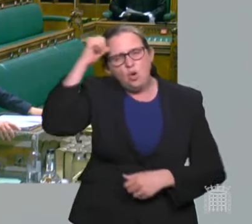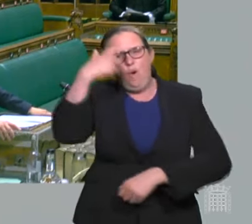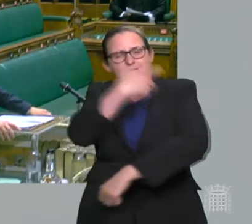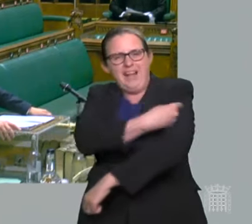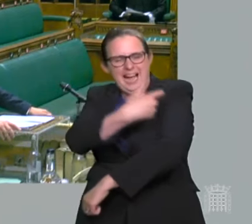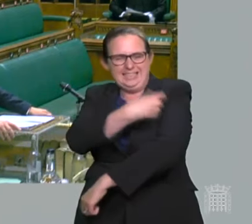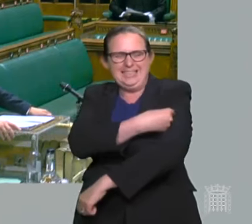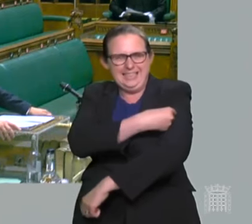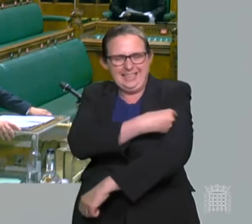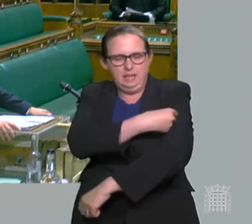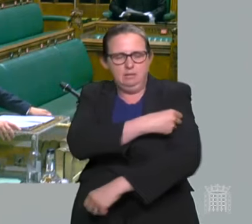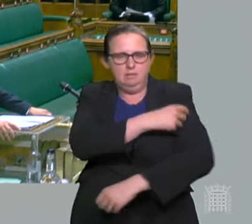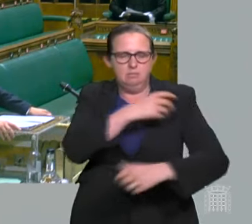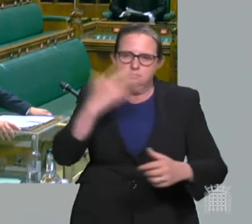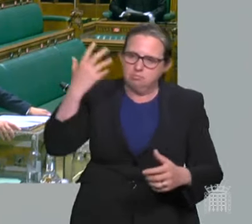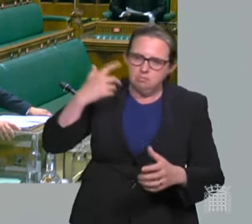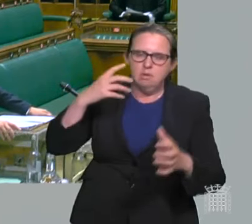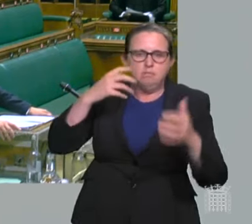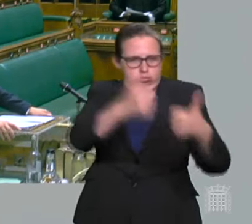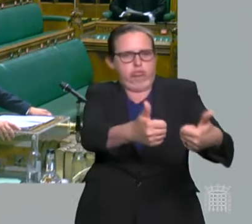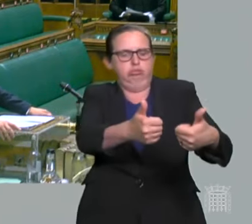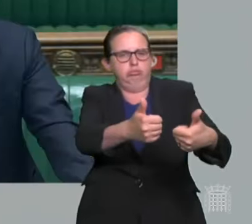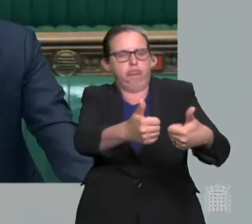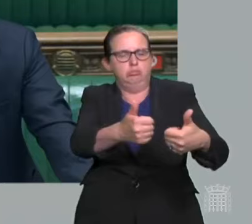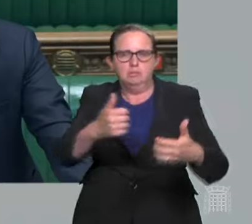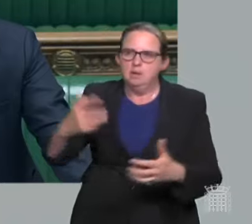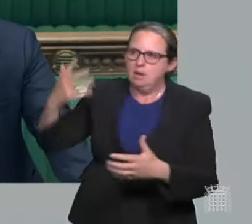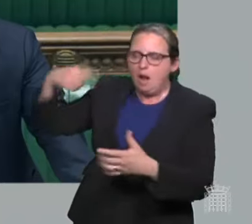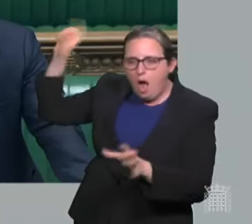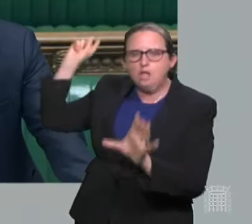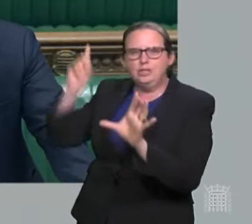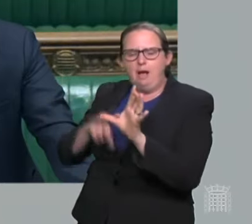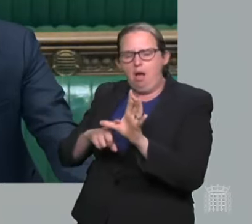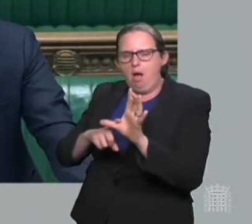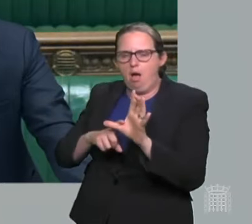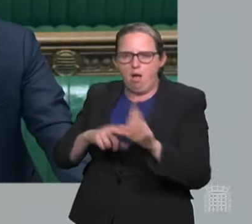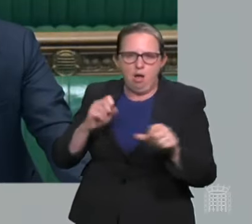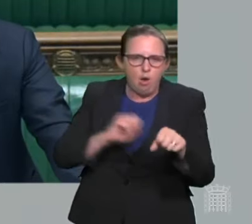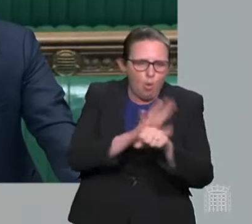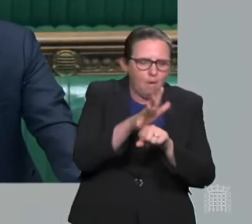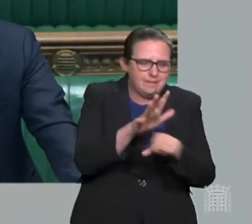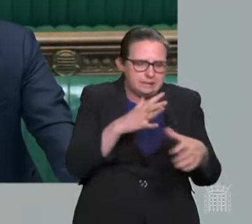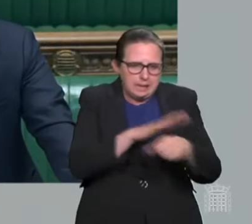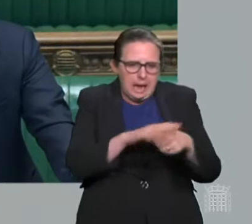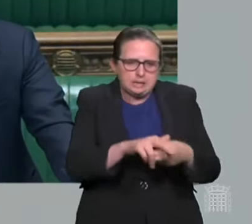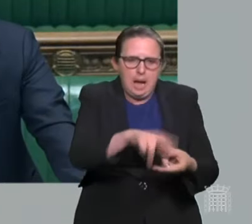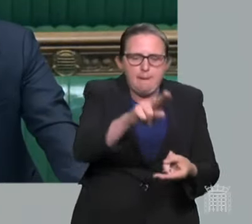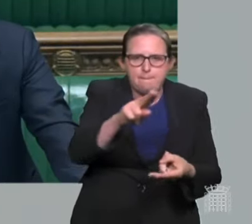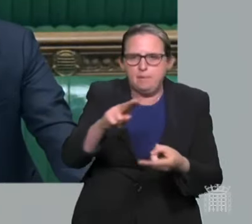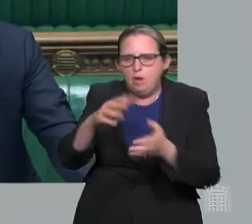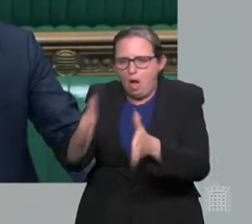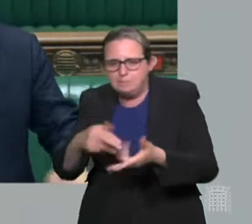about the link between morbidity. So as part of his strategy of learning to live with COVID,